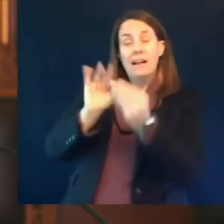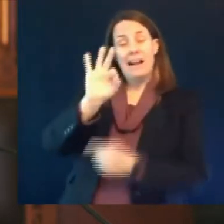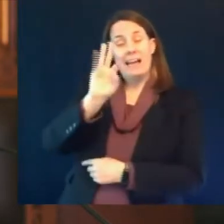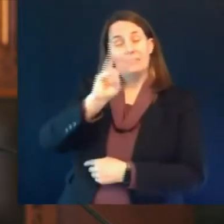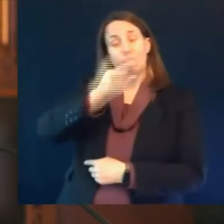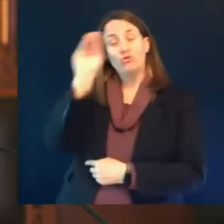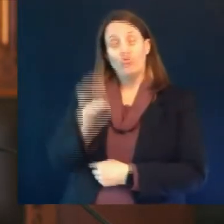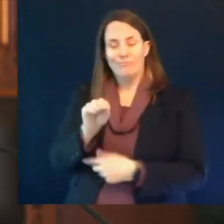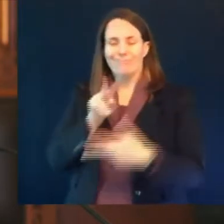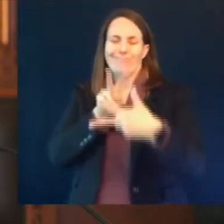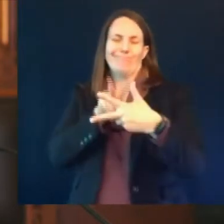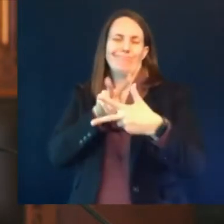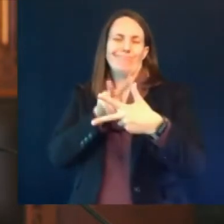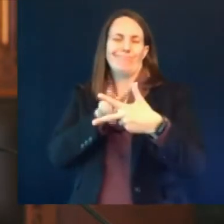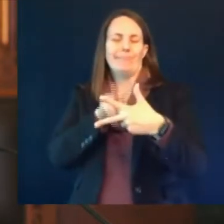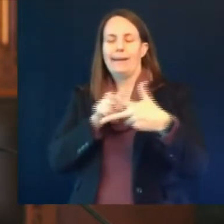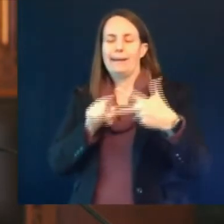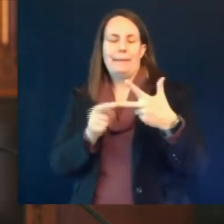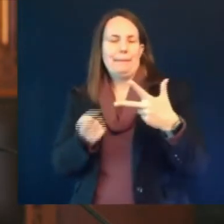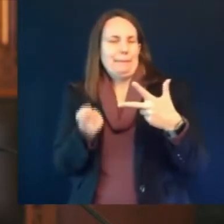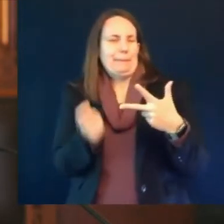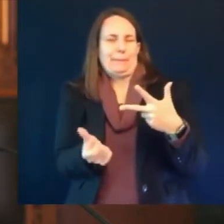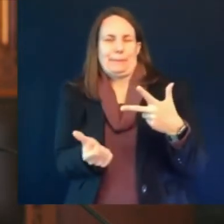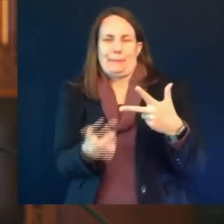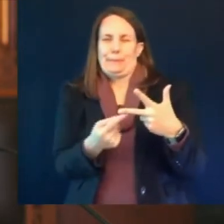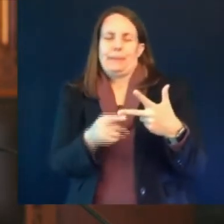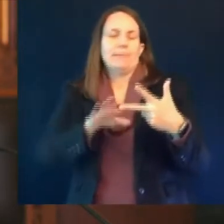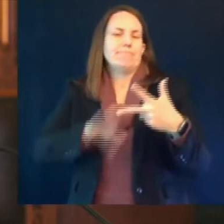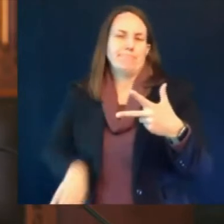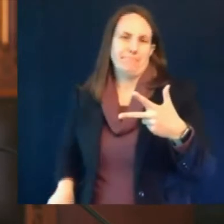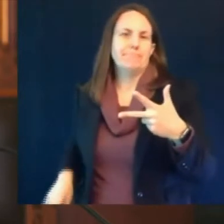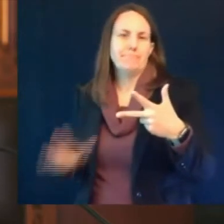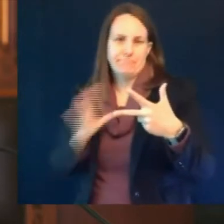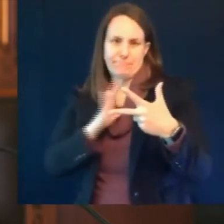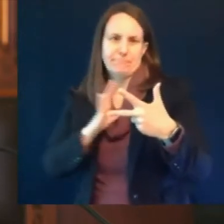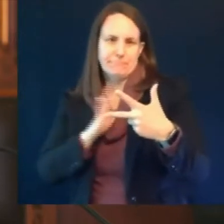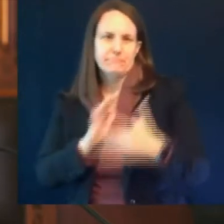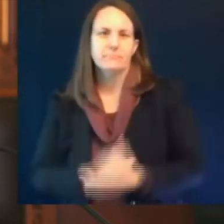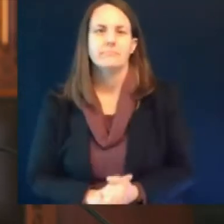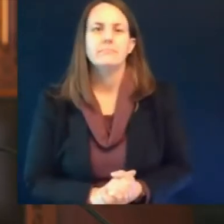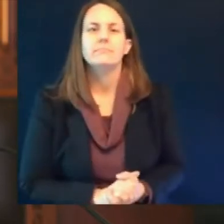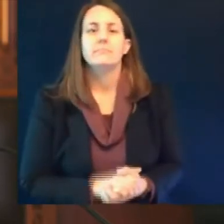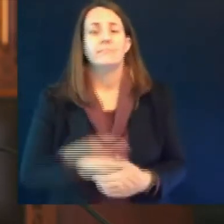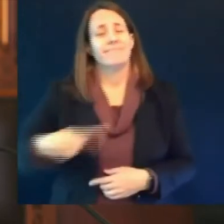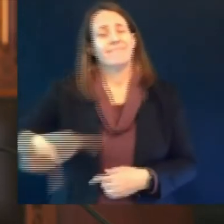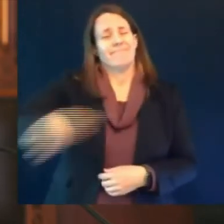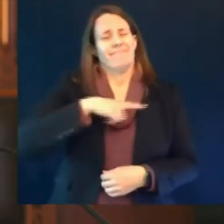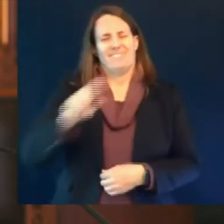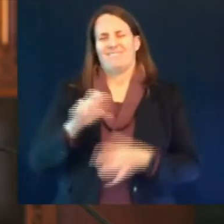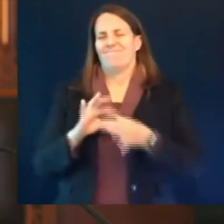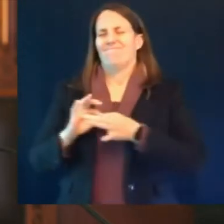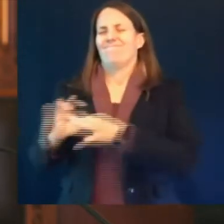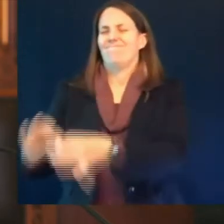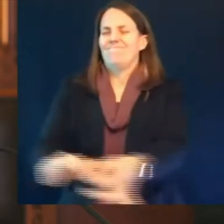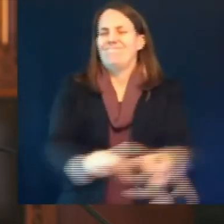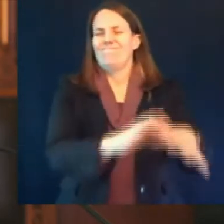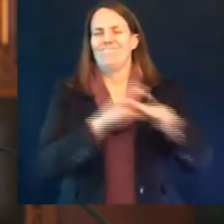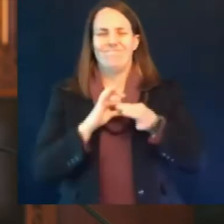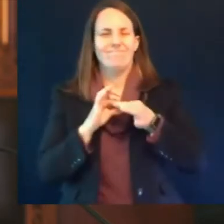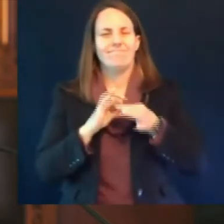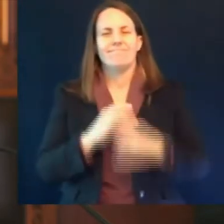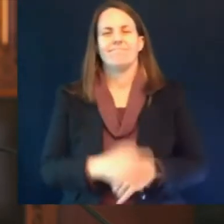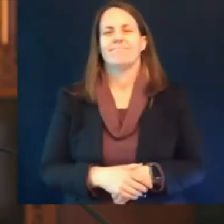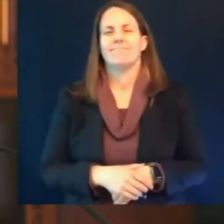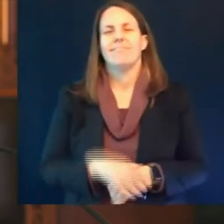talked about doing our part how we're all in this together how in wisconsin we take care of our neighbors and getting